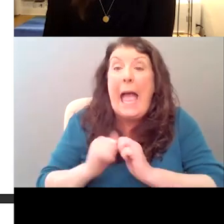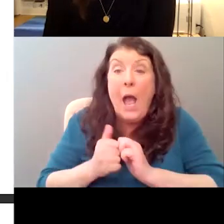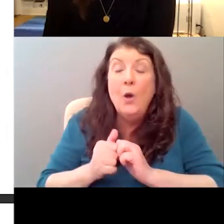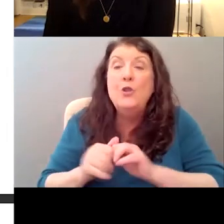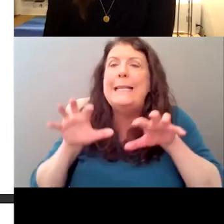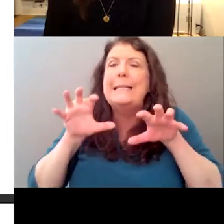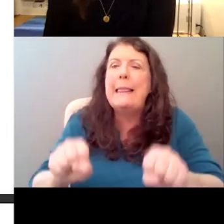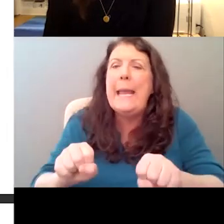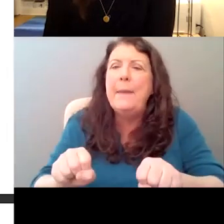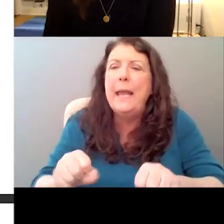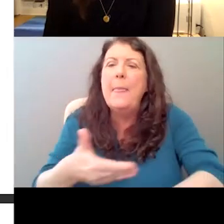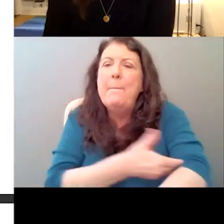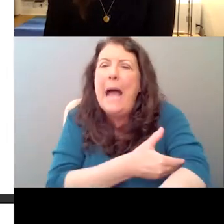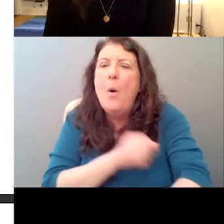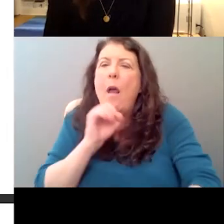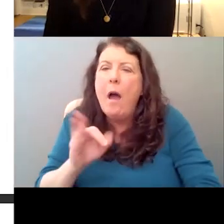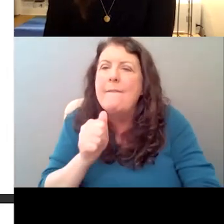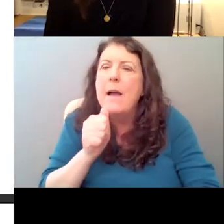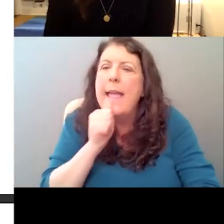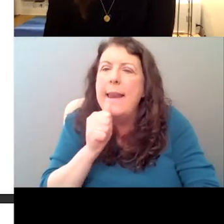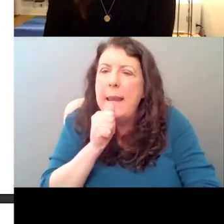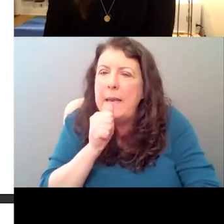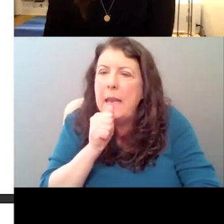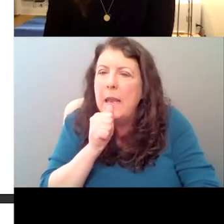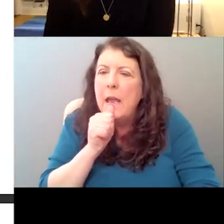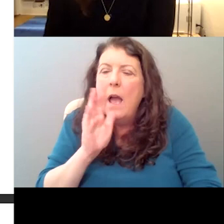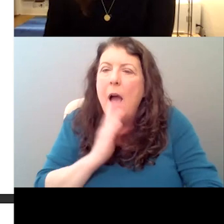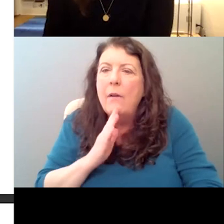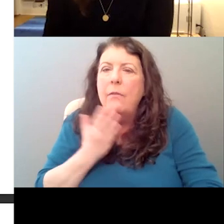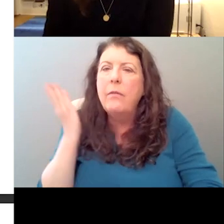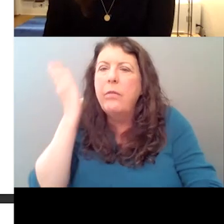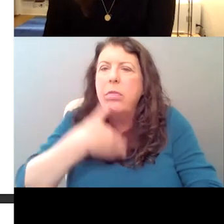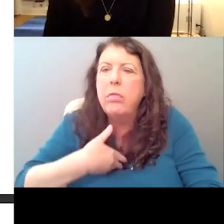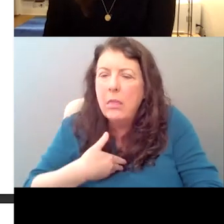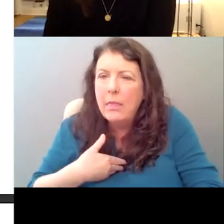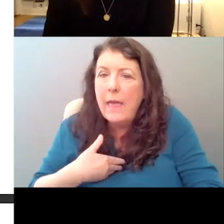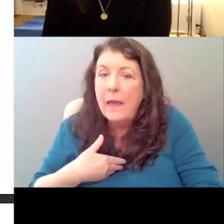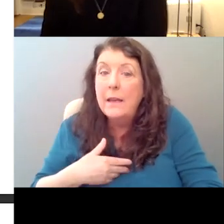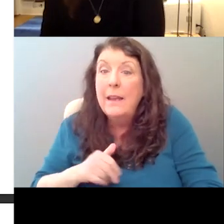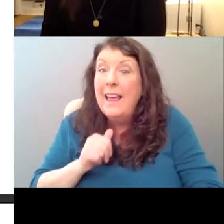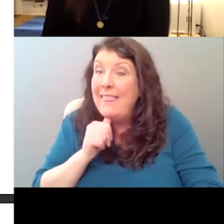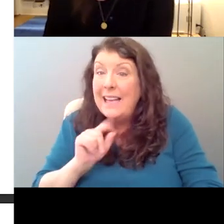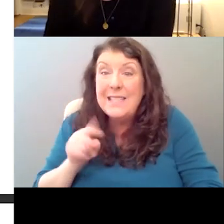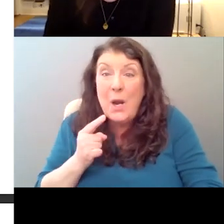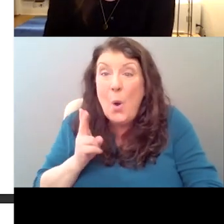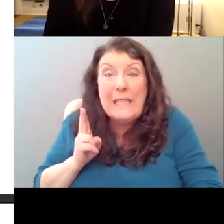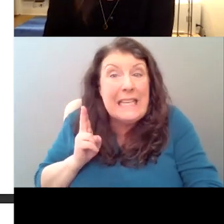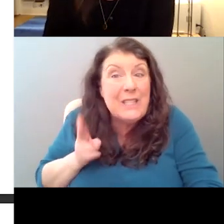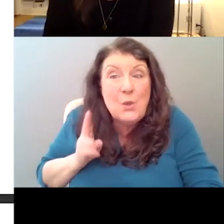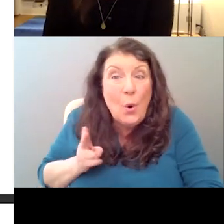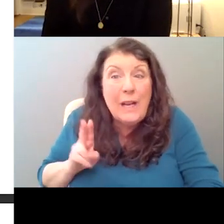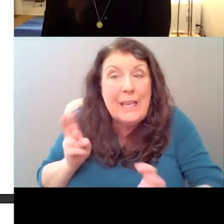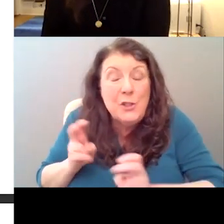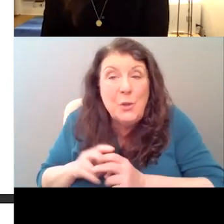just a historical analysis. This is a concern for everybody today who is like, should I be on social media?